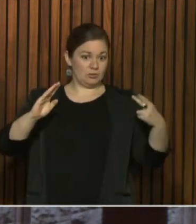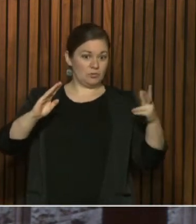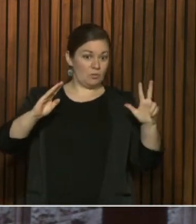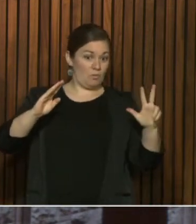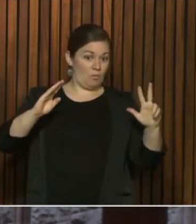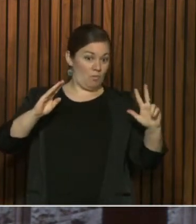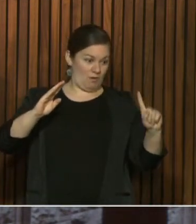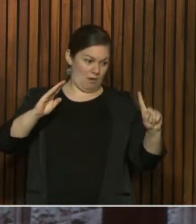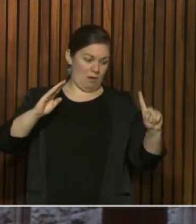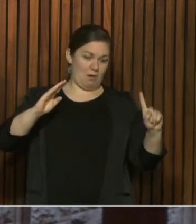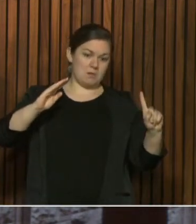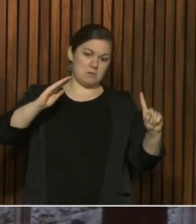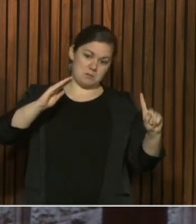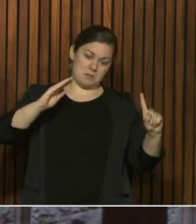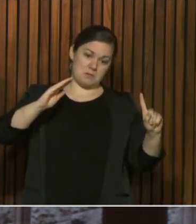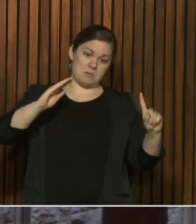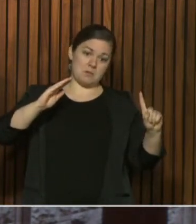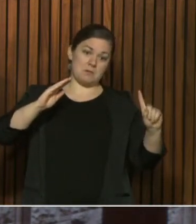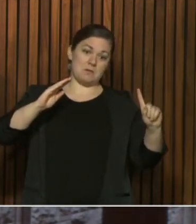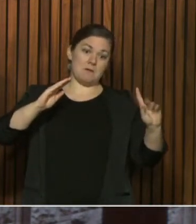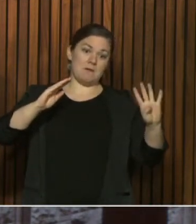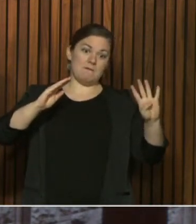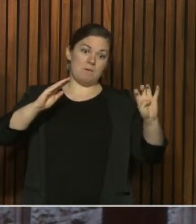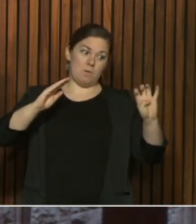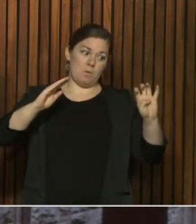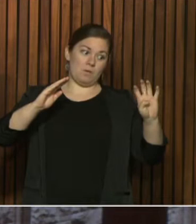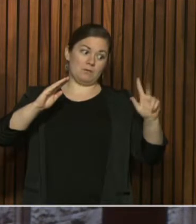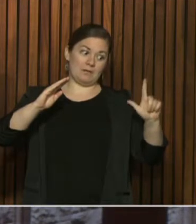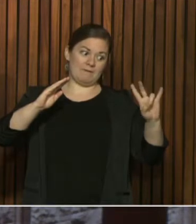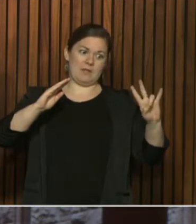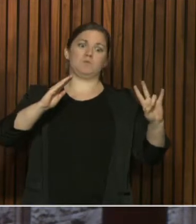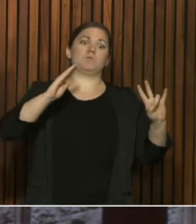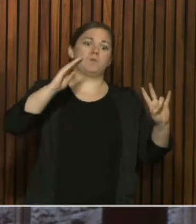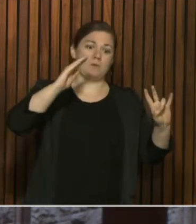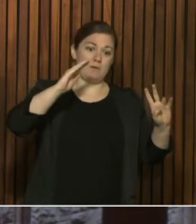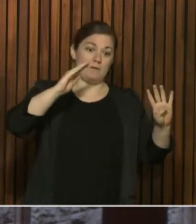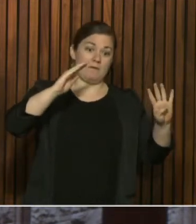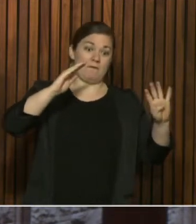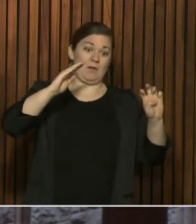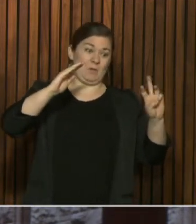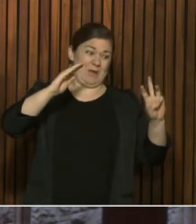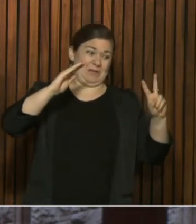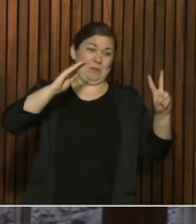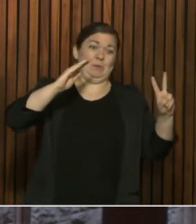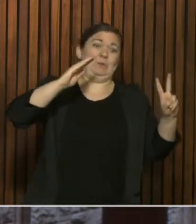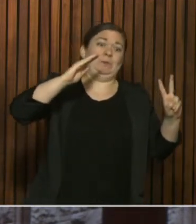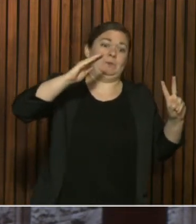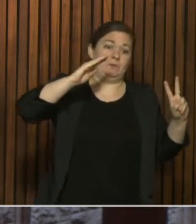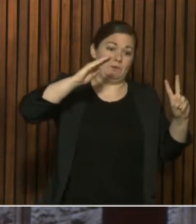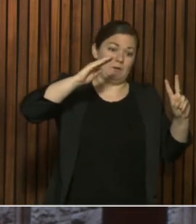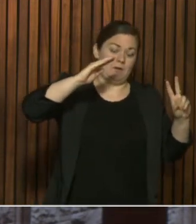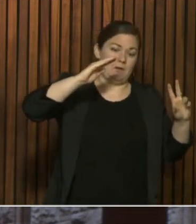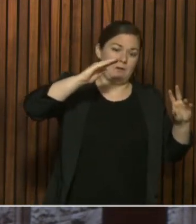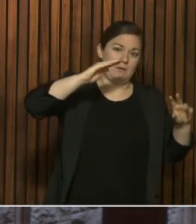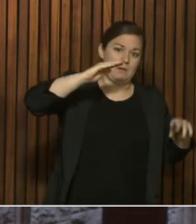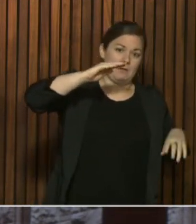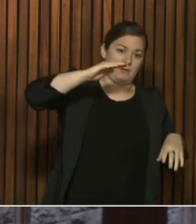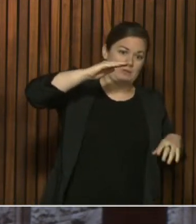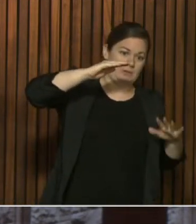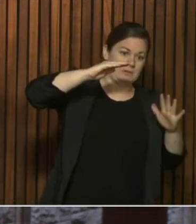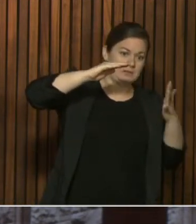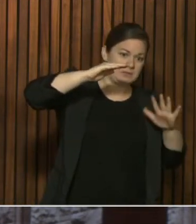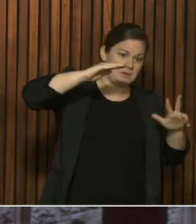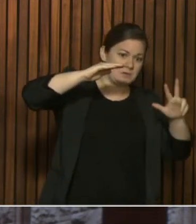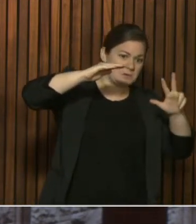highs of 426 and 462. And then petered around that at the top end of the upper